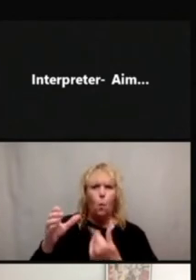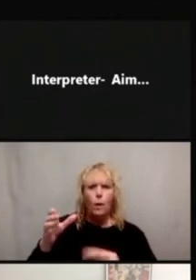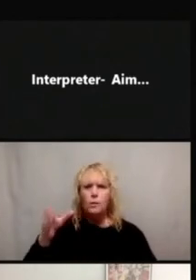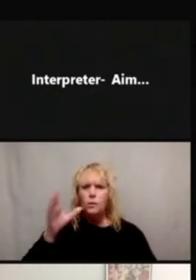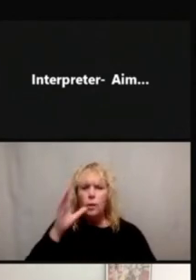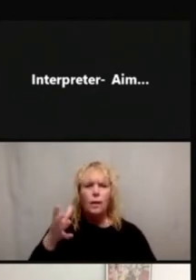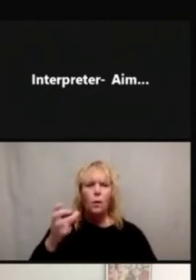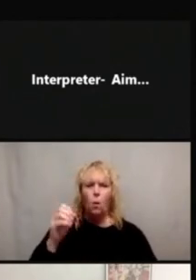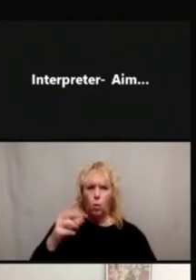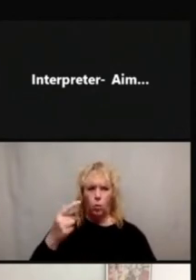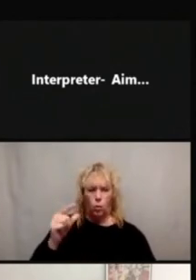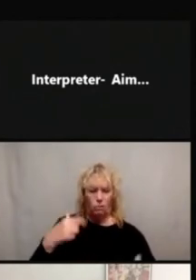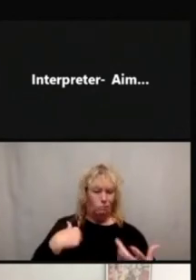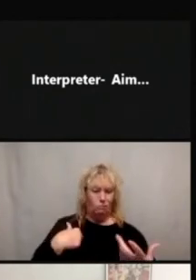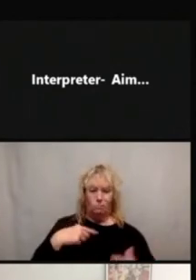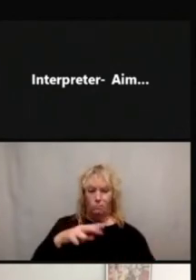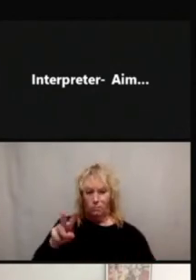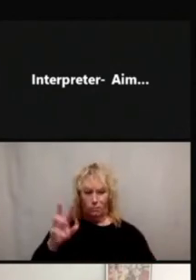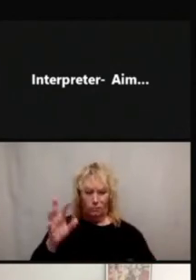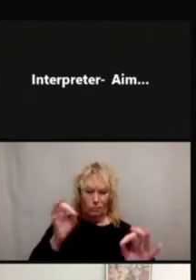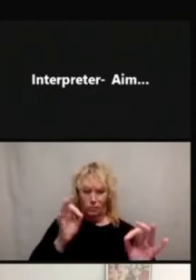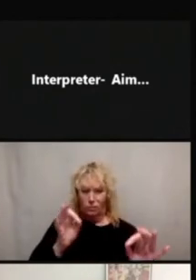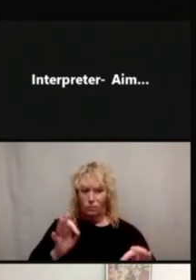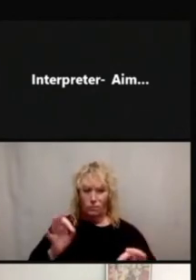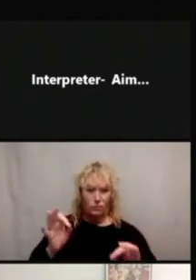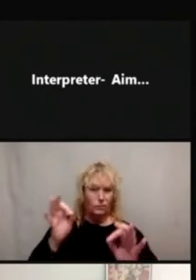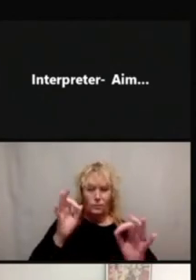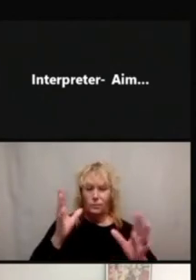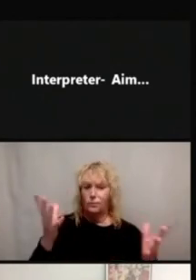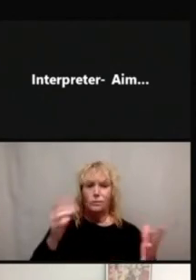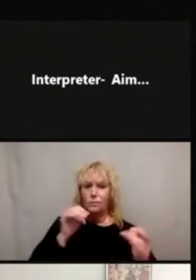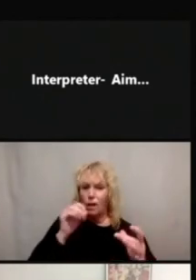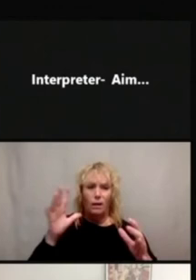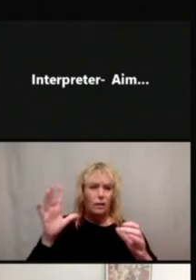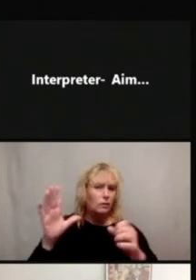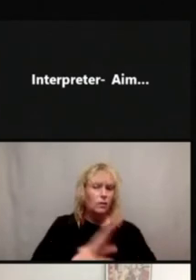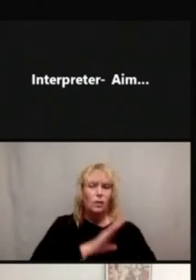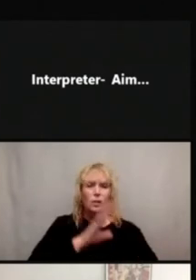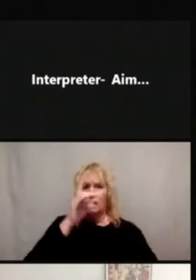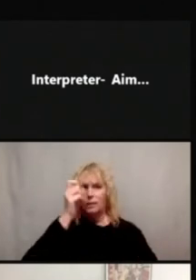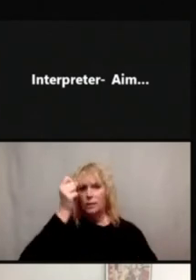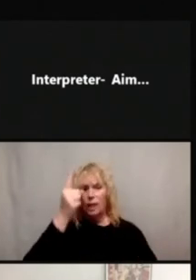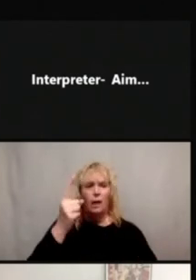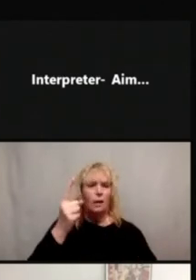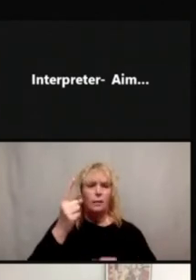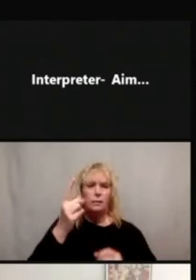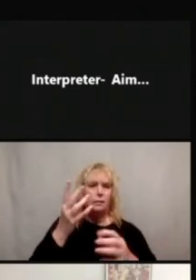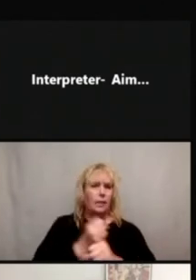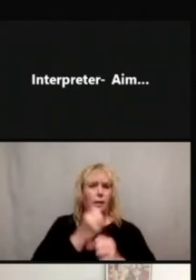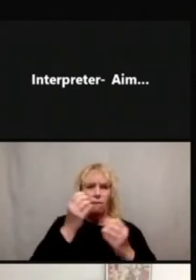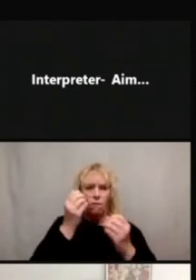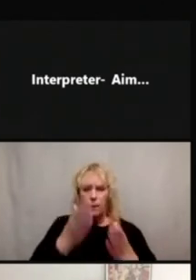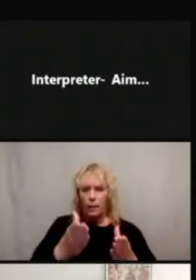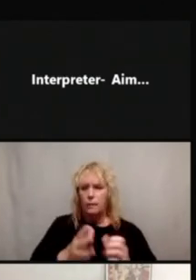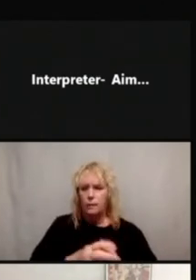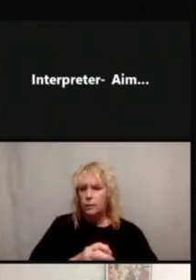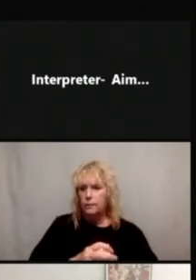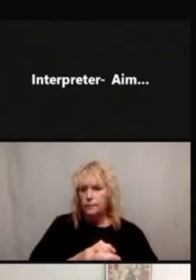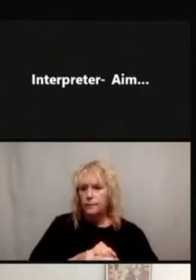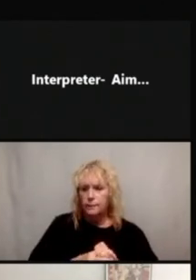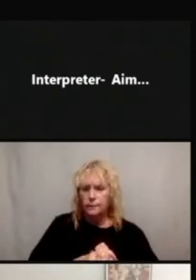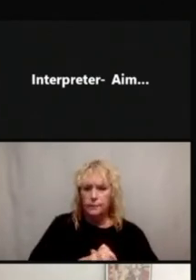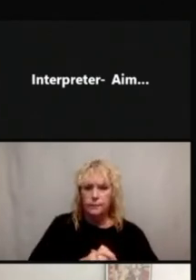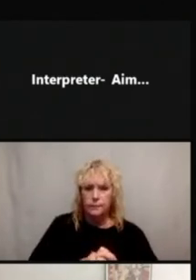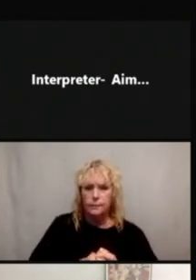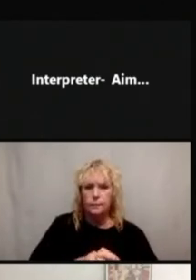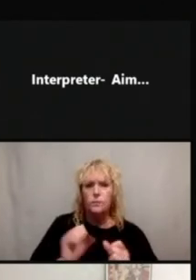it distracts and it pulls away from maybe the overarching goal of conveying information. So